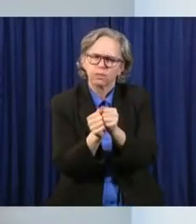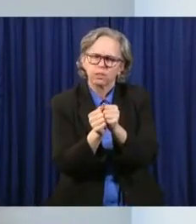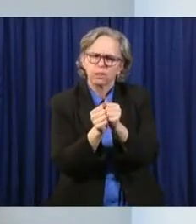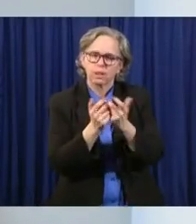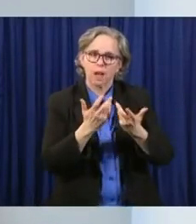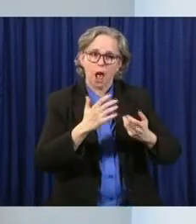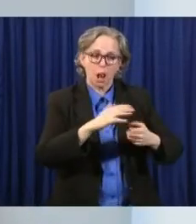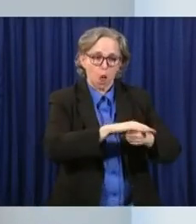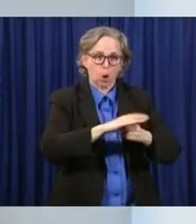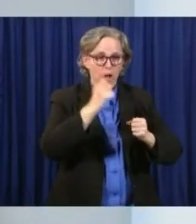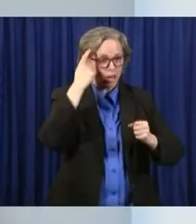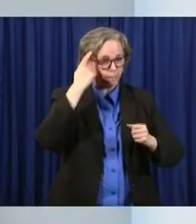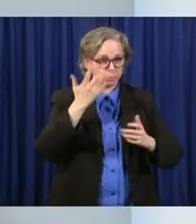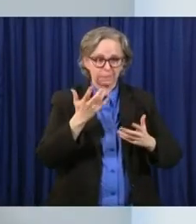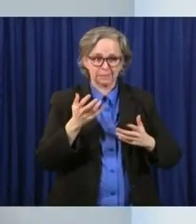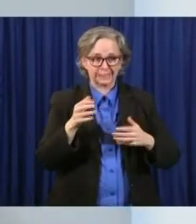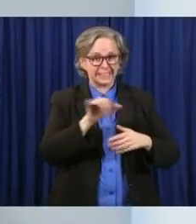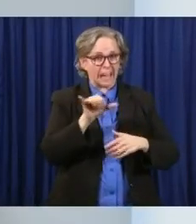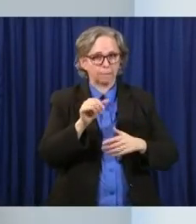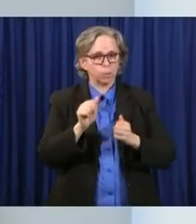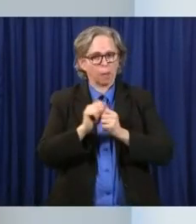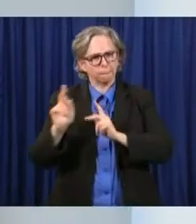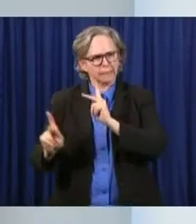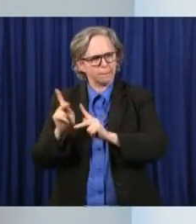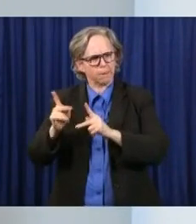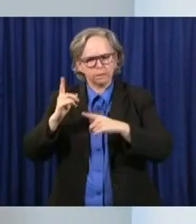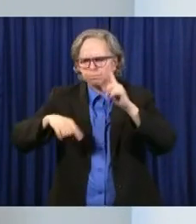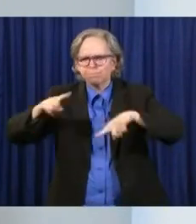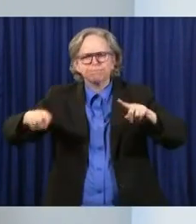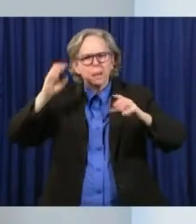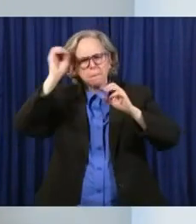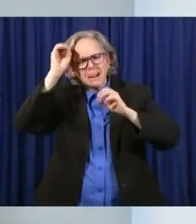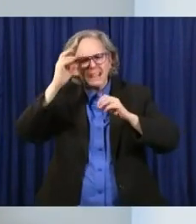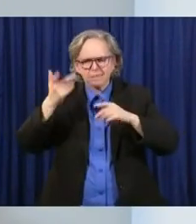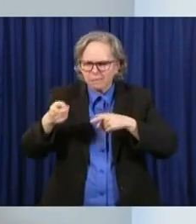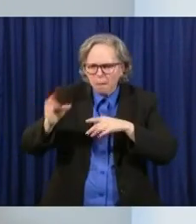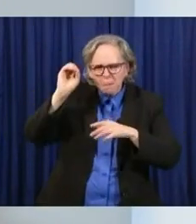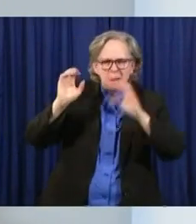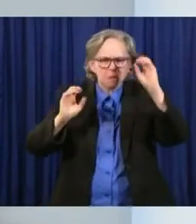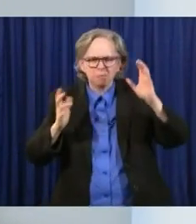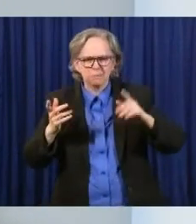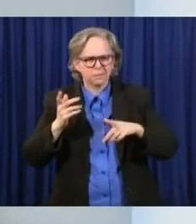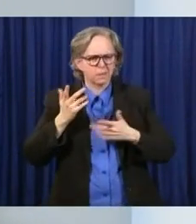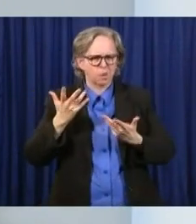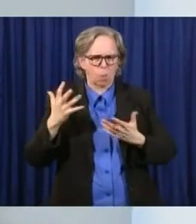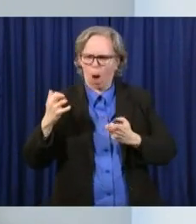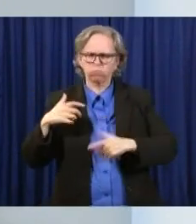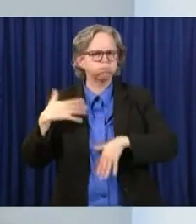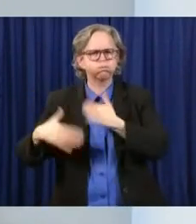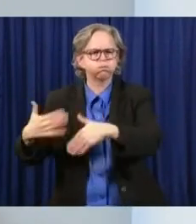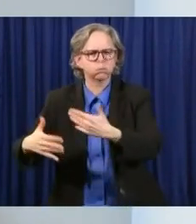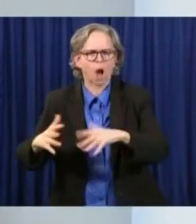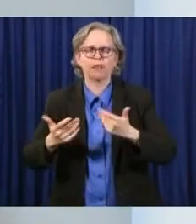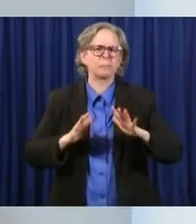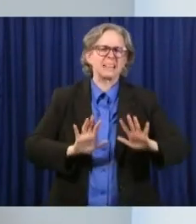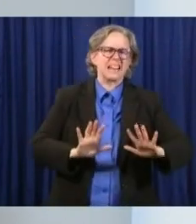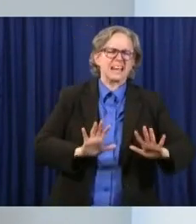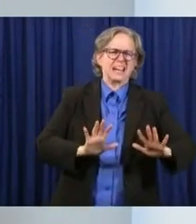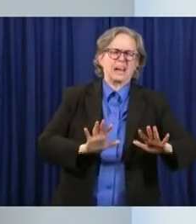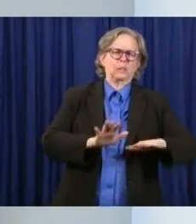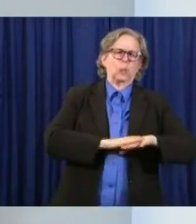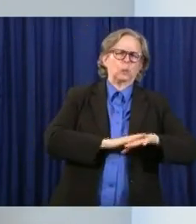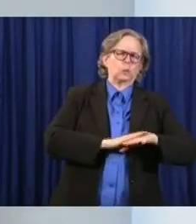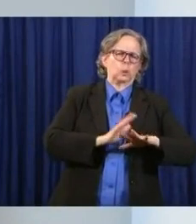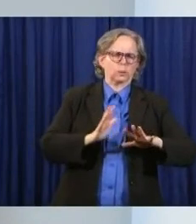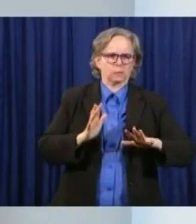citizens. They have opinions that some want us to go faster, some want us to go slower. I've been on phone calls with local government